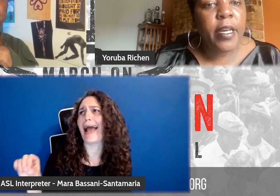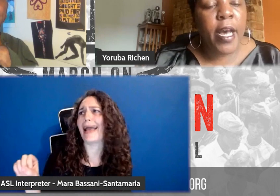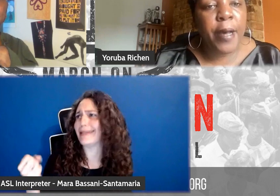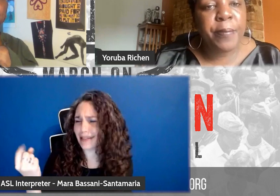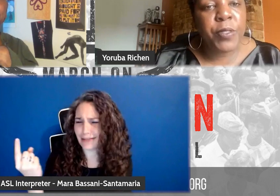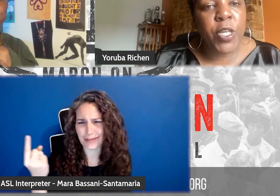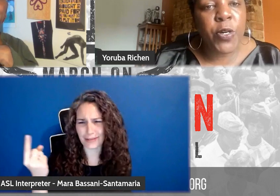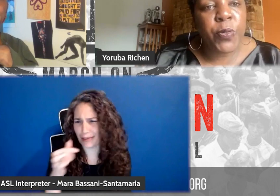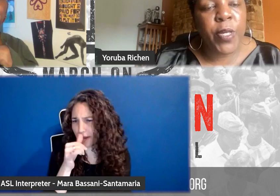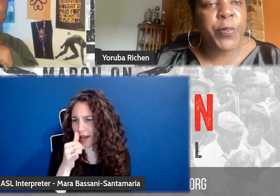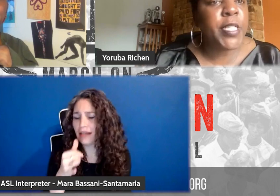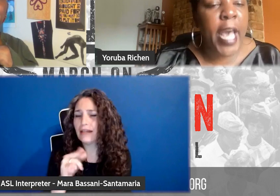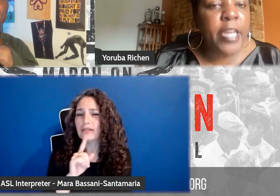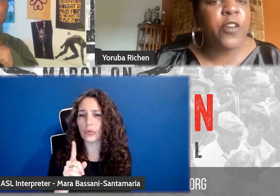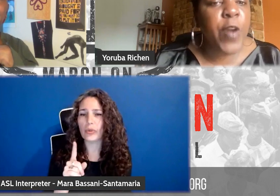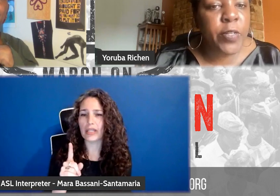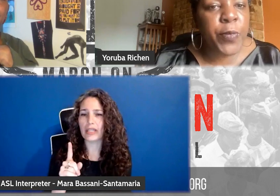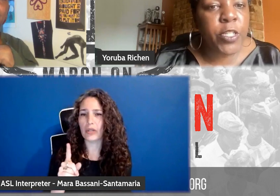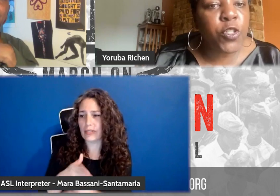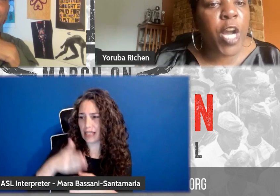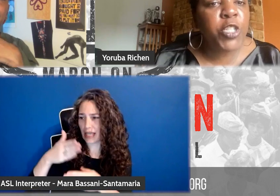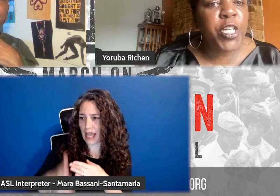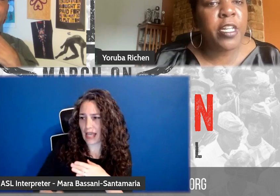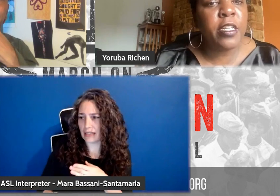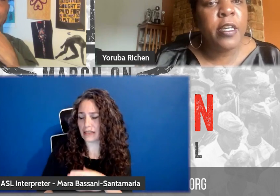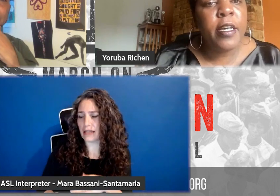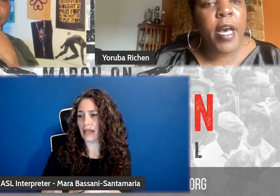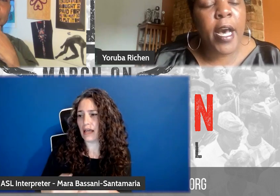So it was, and,